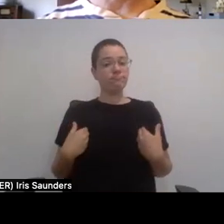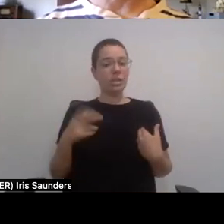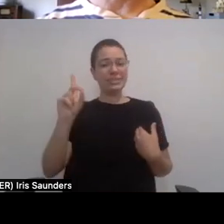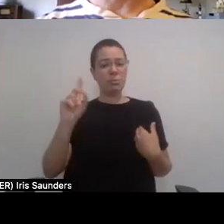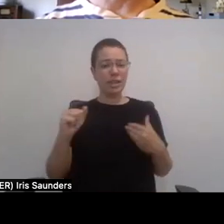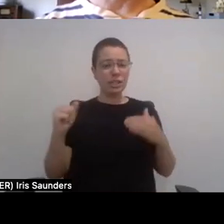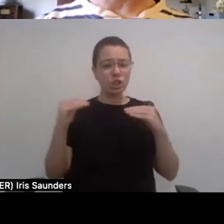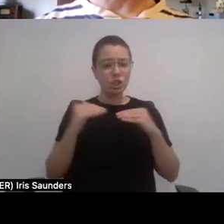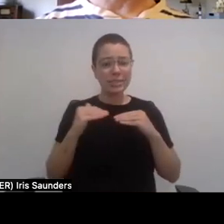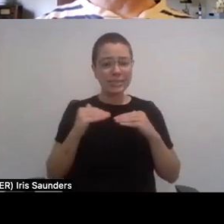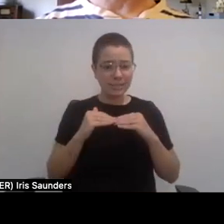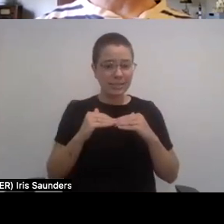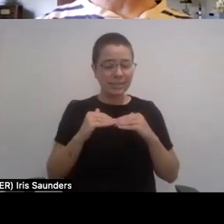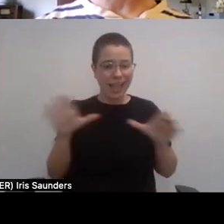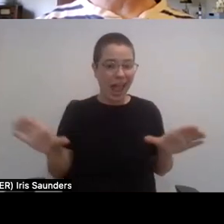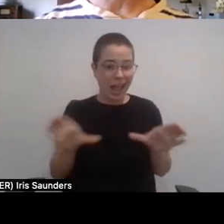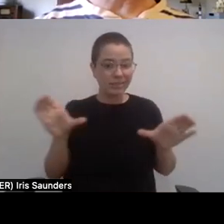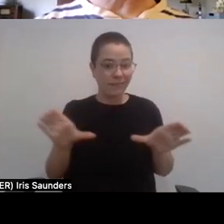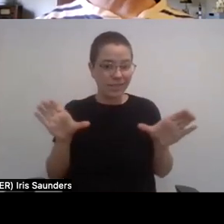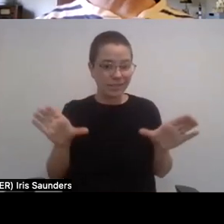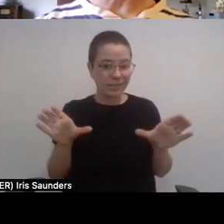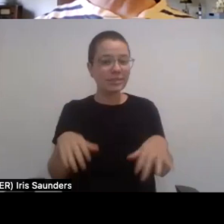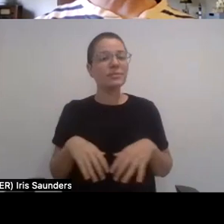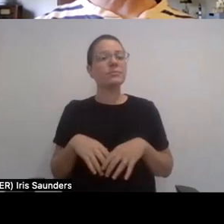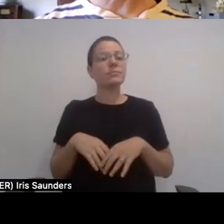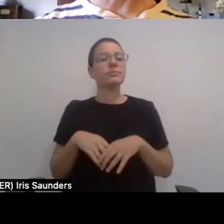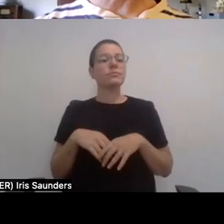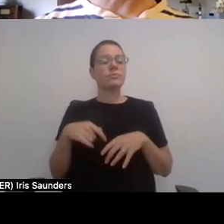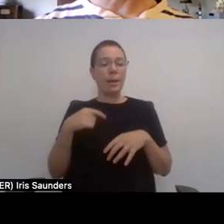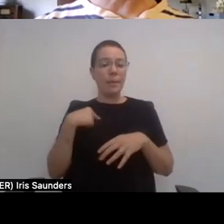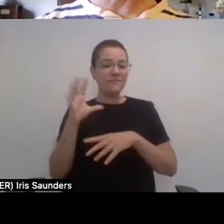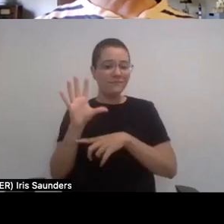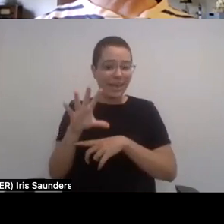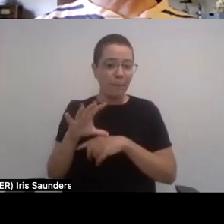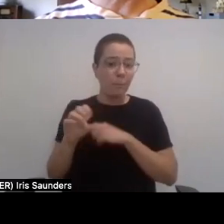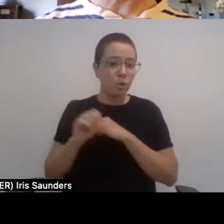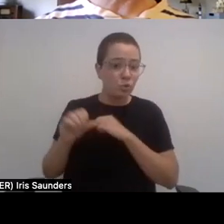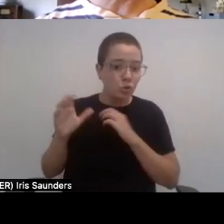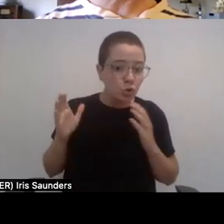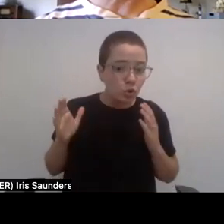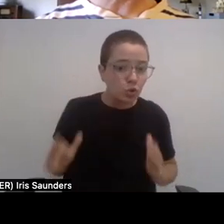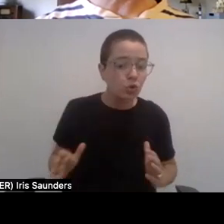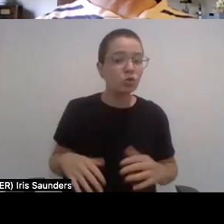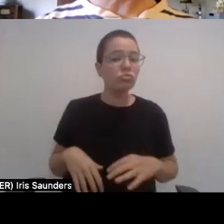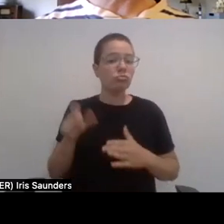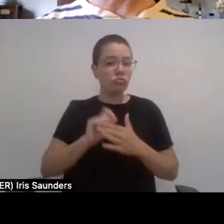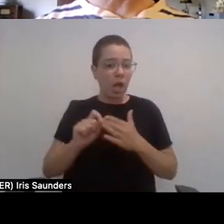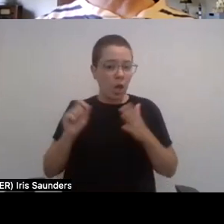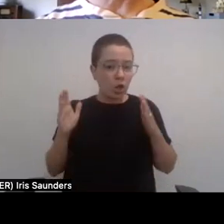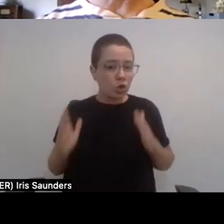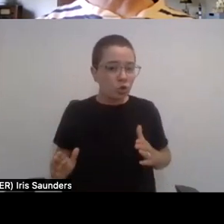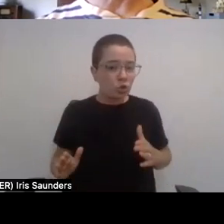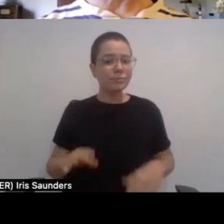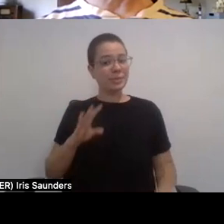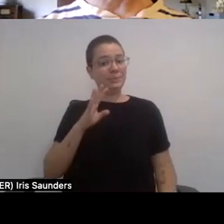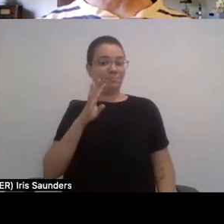activist, also an independent field producer, screenwriter, also a speaker.